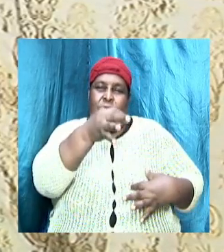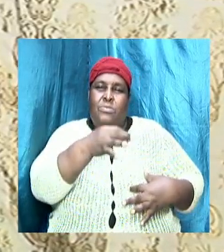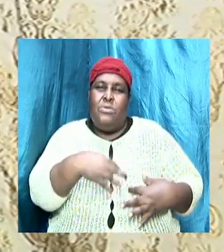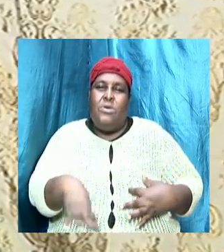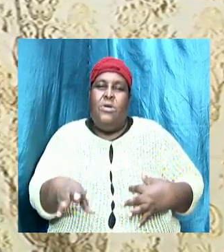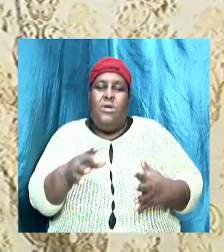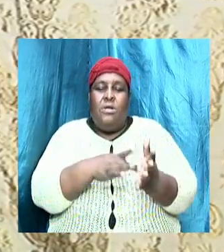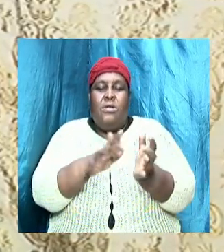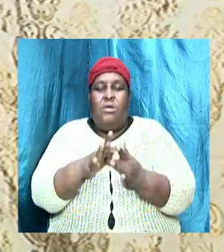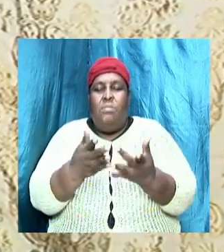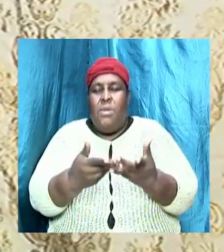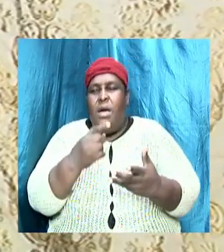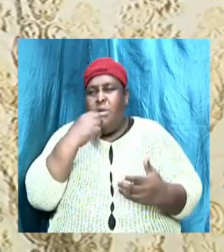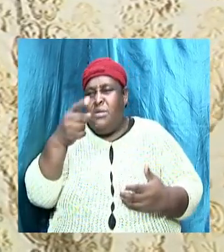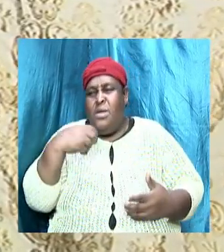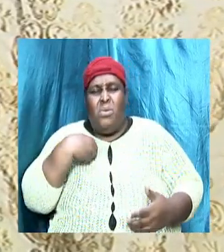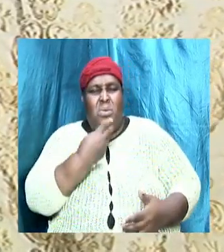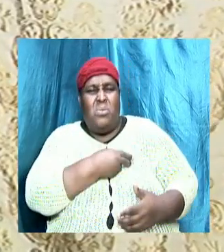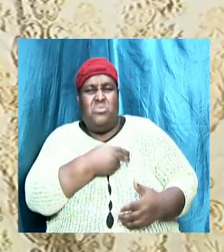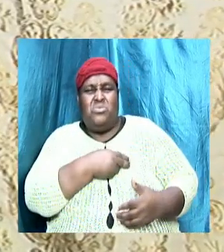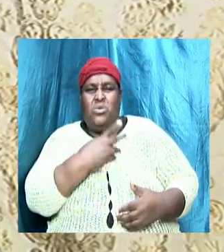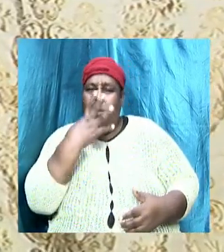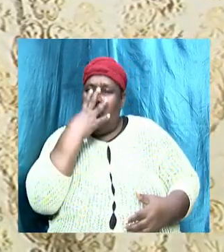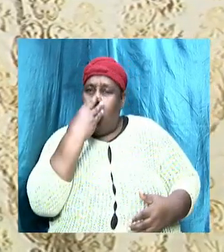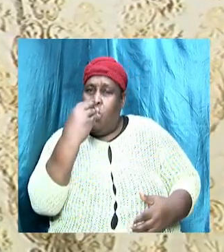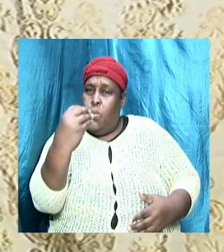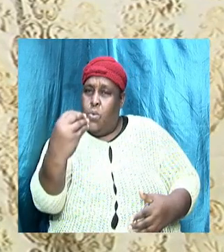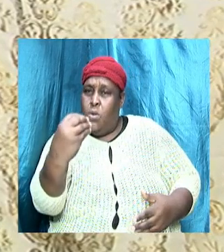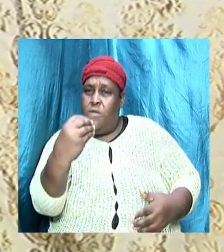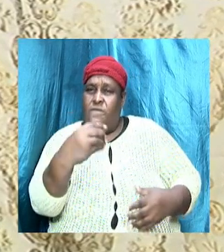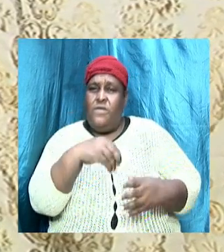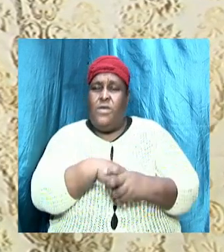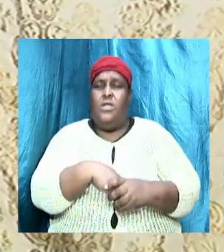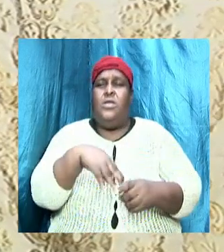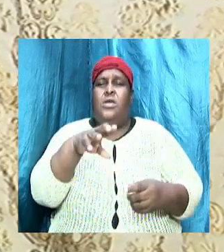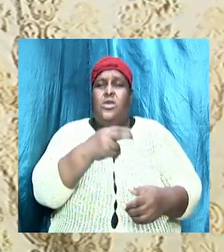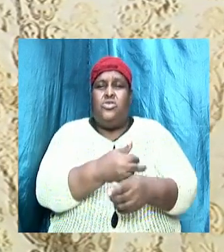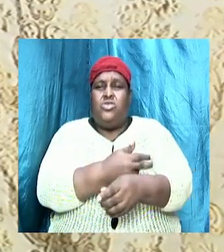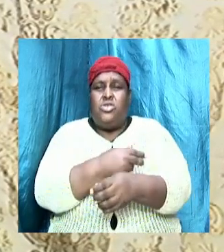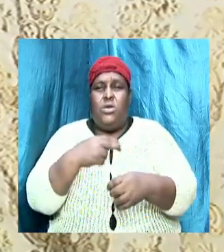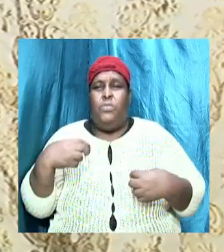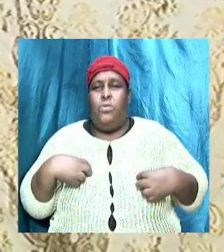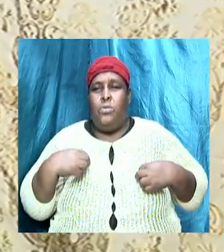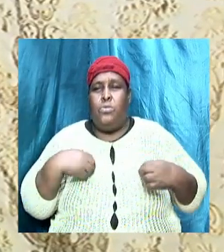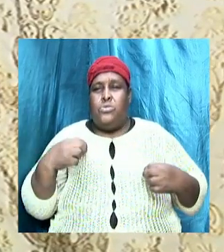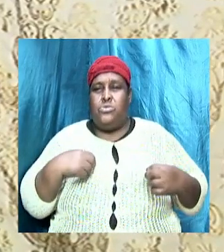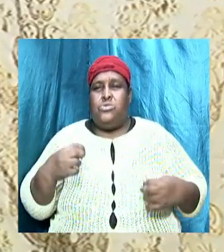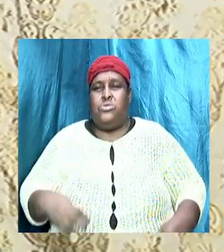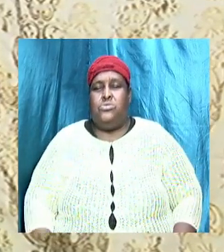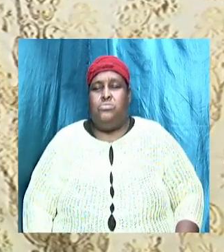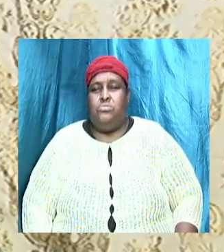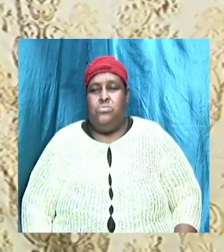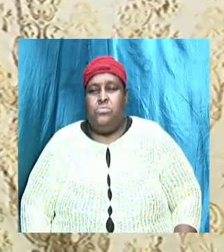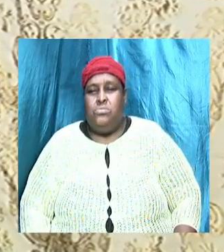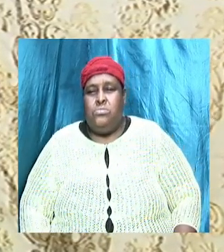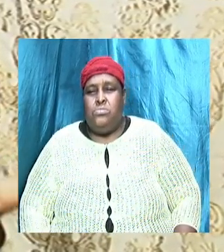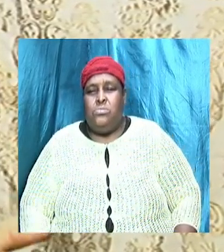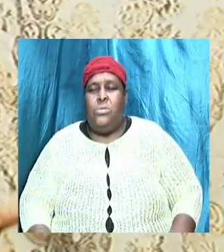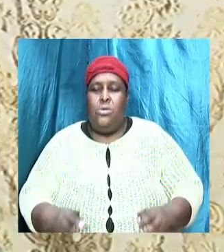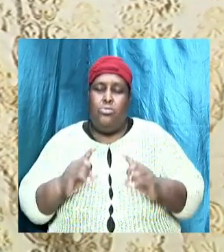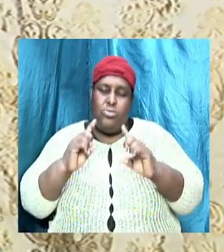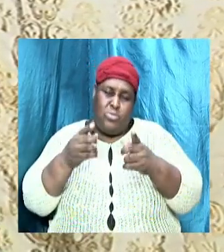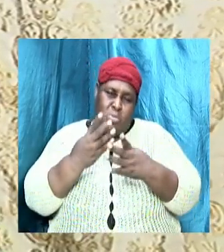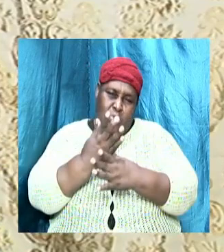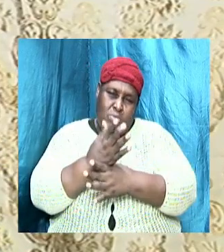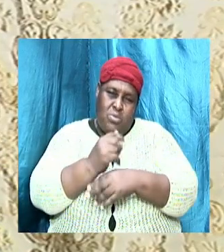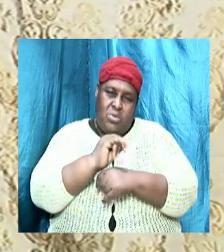in sheep clothing, and you have got to be aware that the adversary will not relent, and he will go through all the